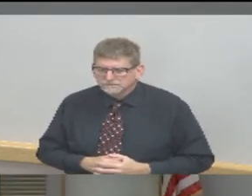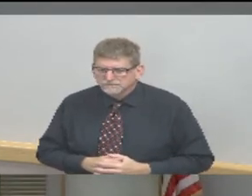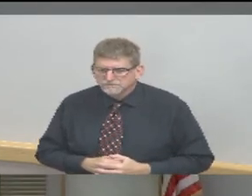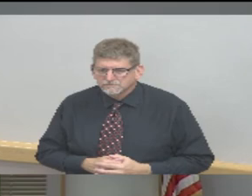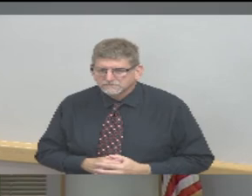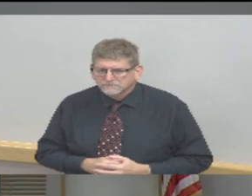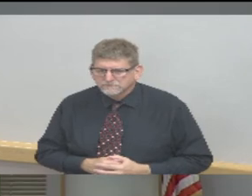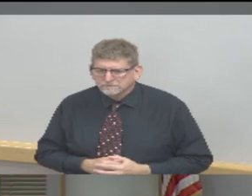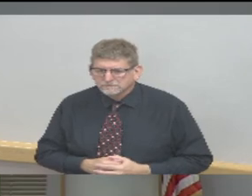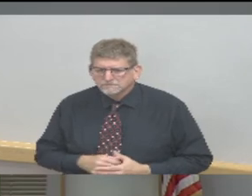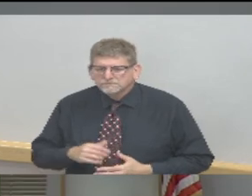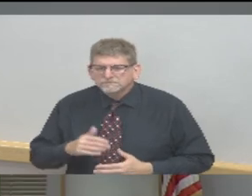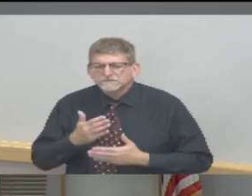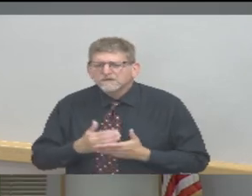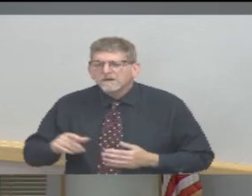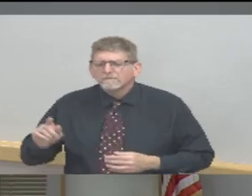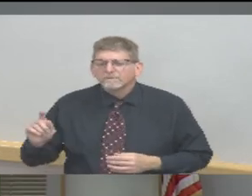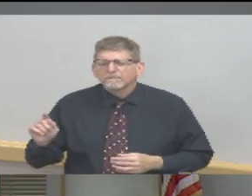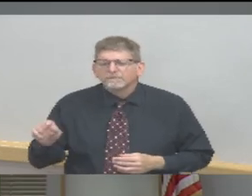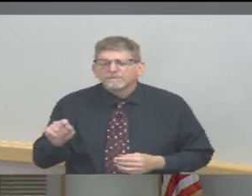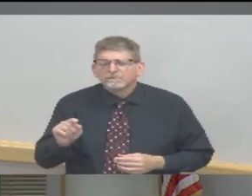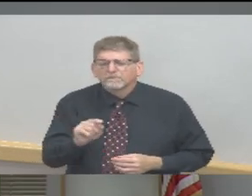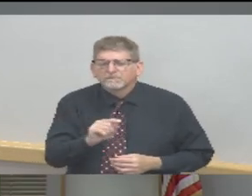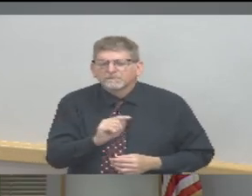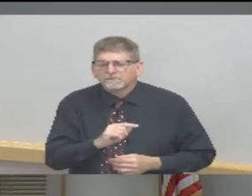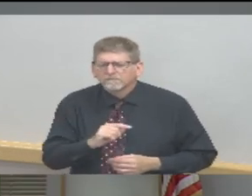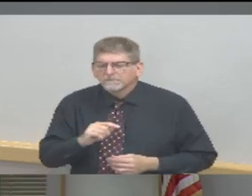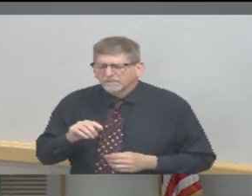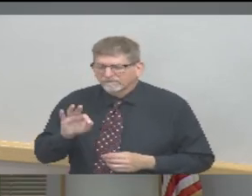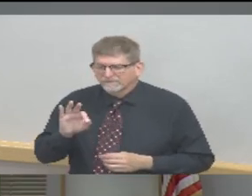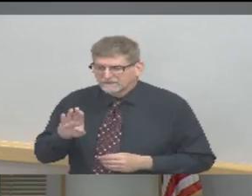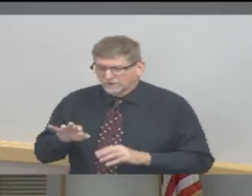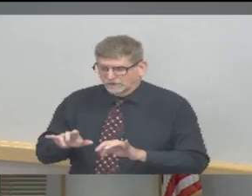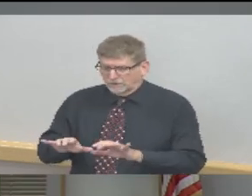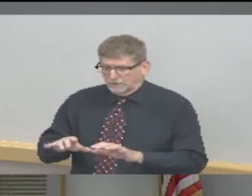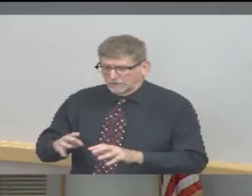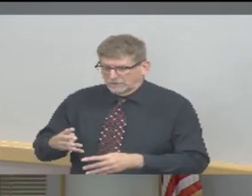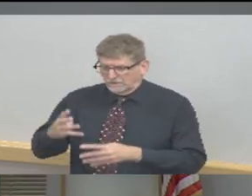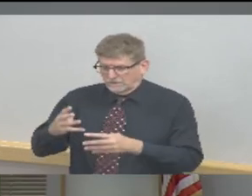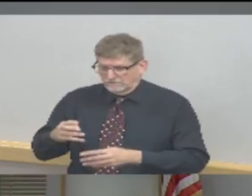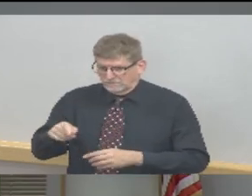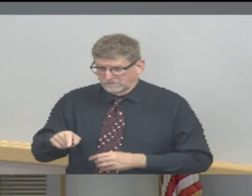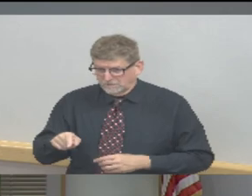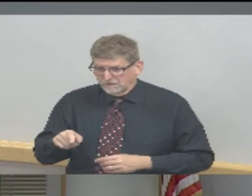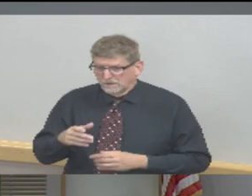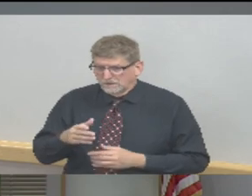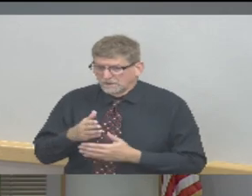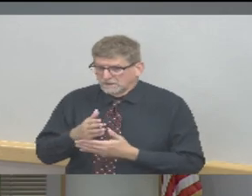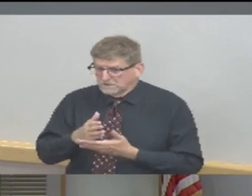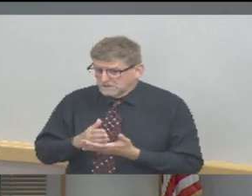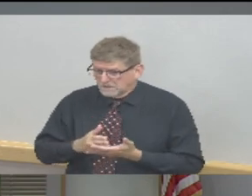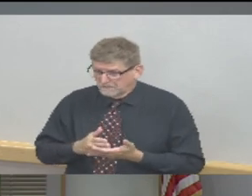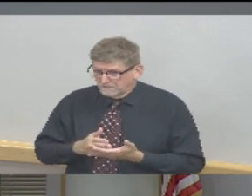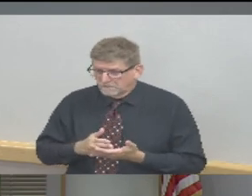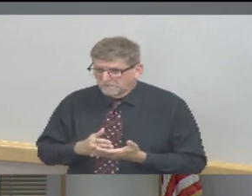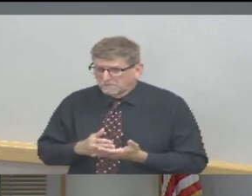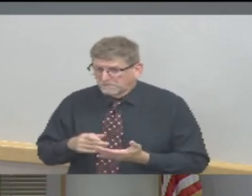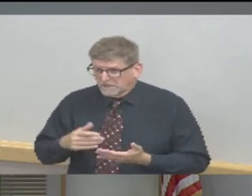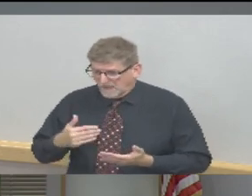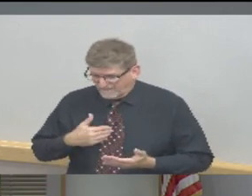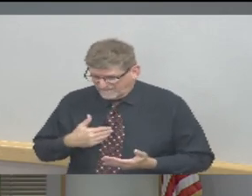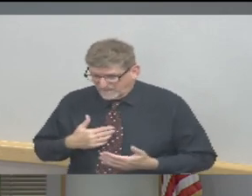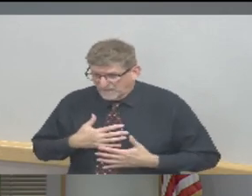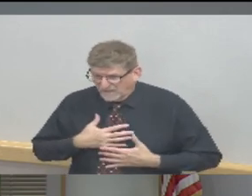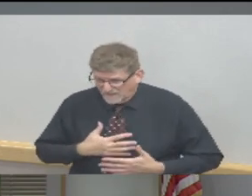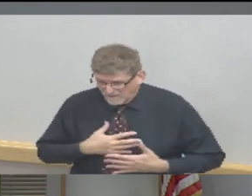people showing symptoms and having difficulty breathing, but state the paramedics were unable to take them to the hospital because they did not have childcare